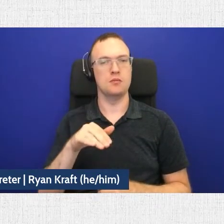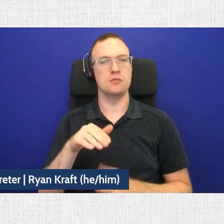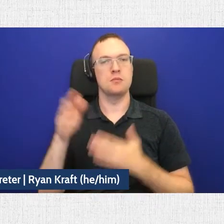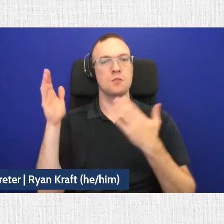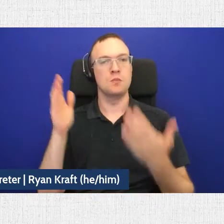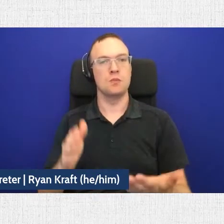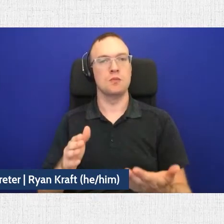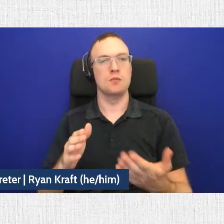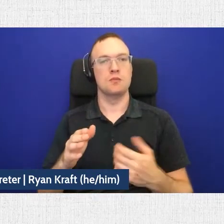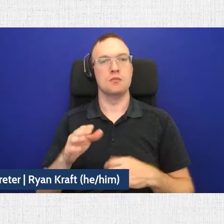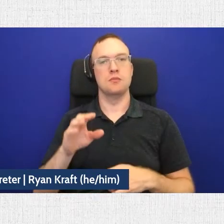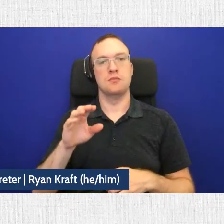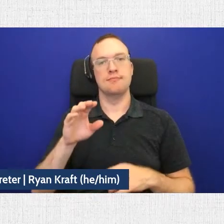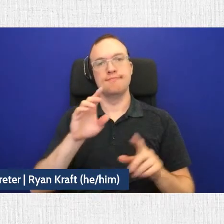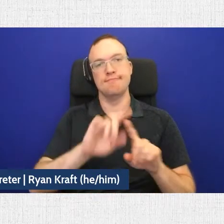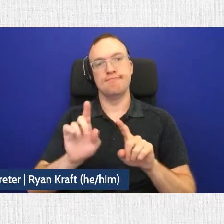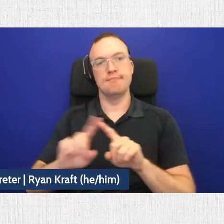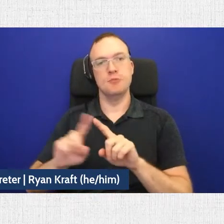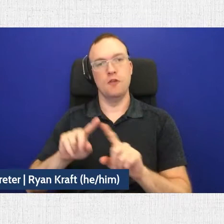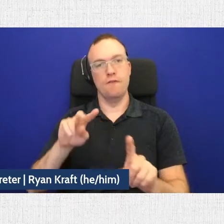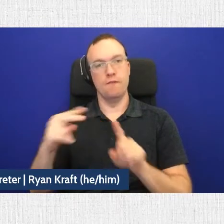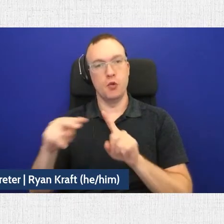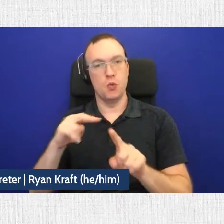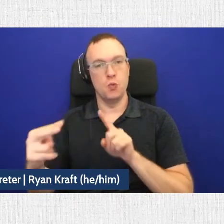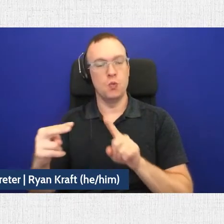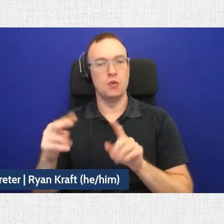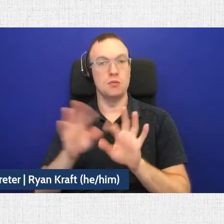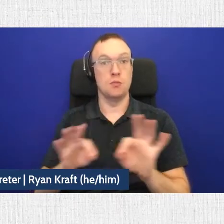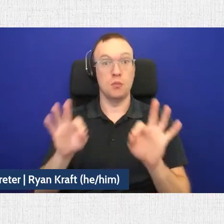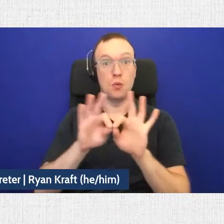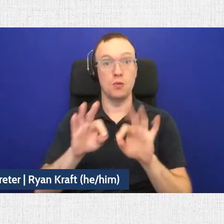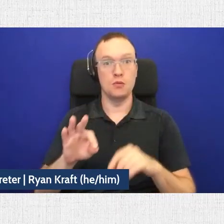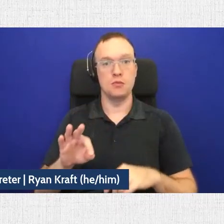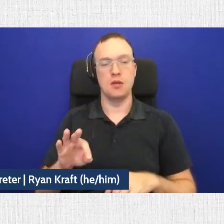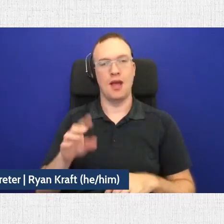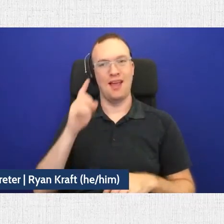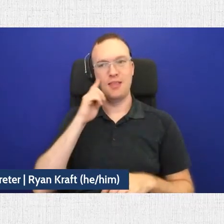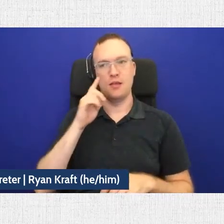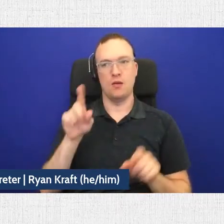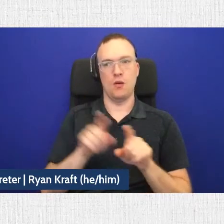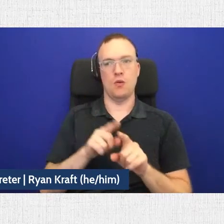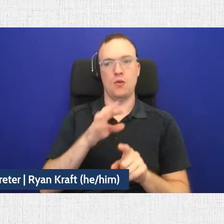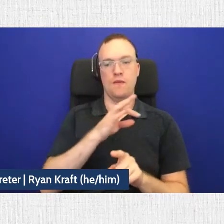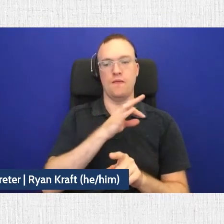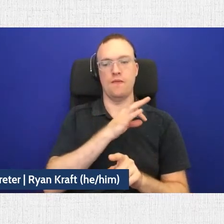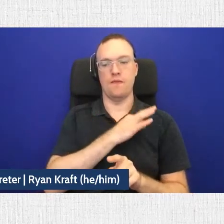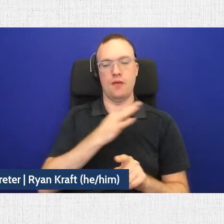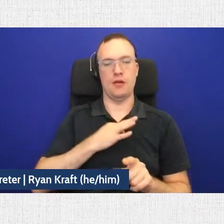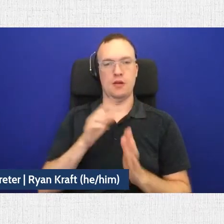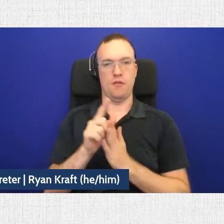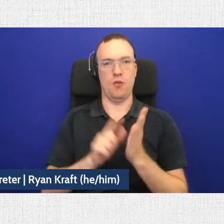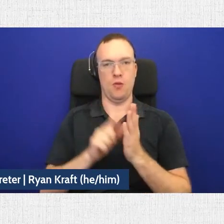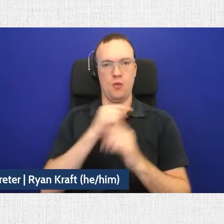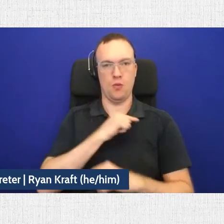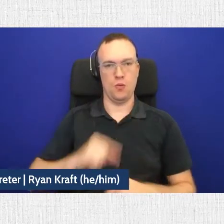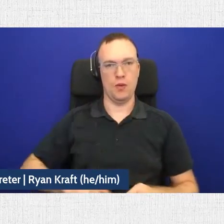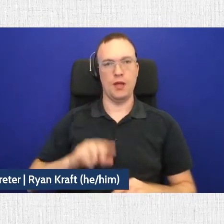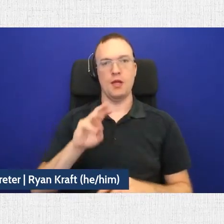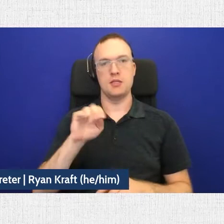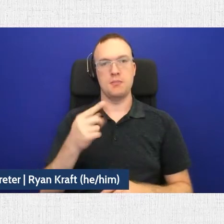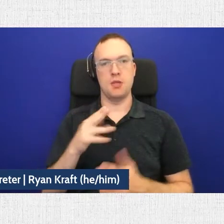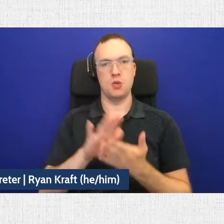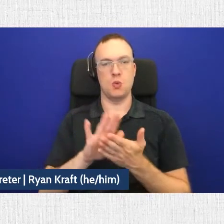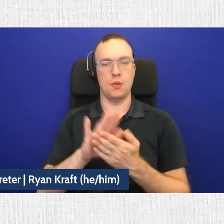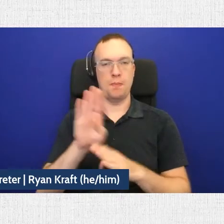in disparate views, different views is key. And I think the faculty of Queen's and the Smith School of Business and the Conflict Analytics